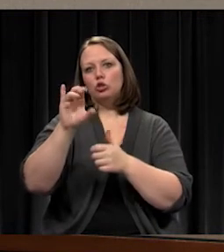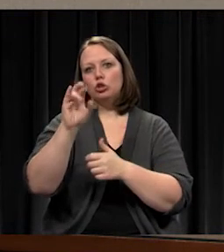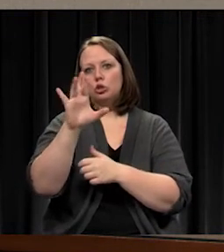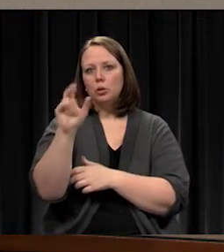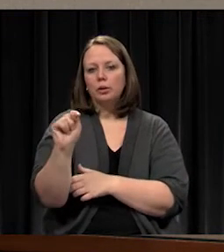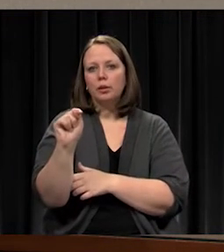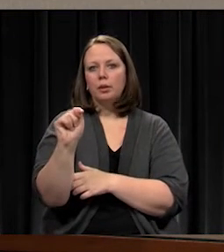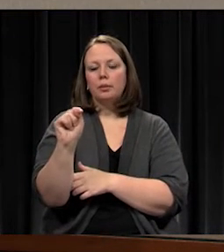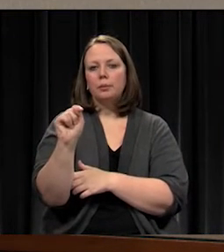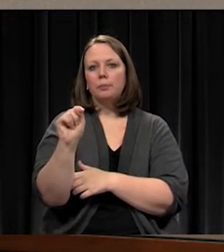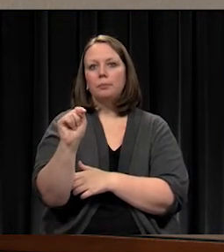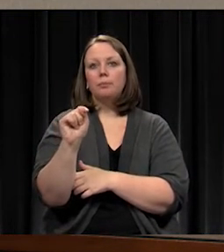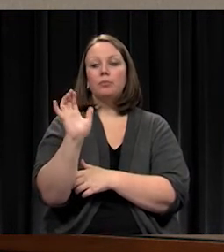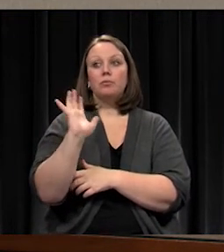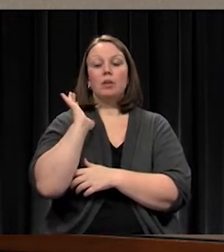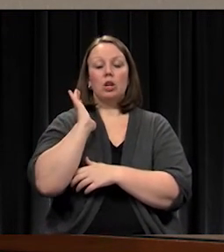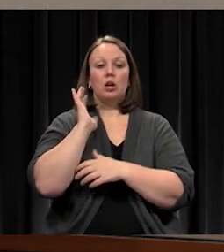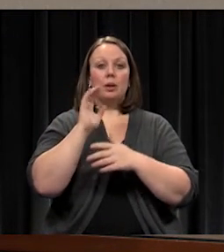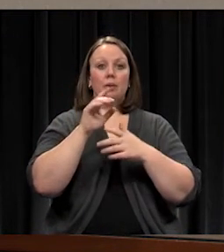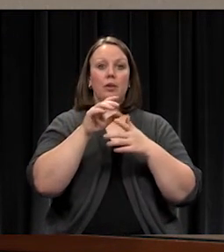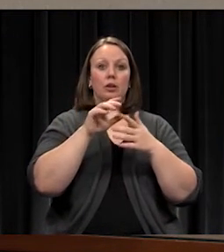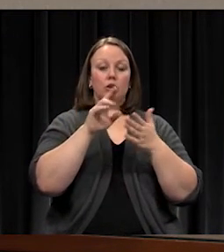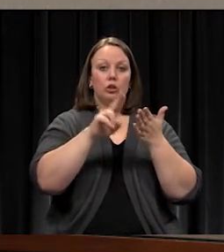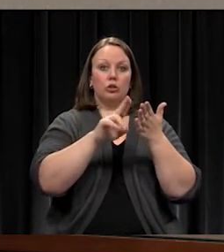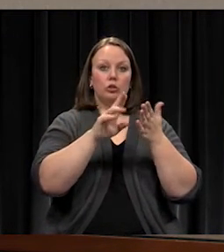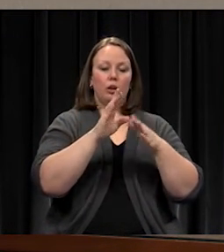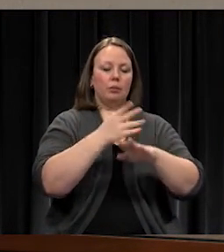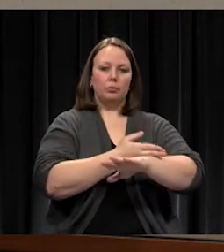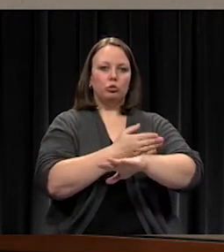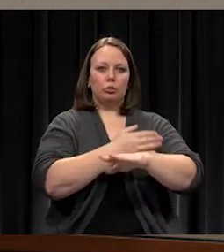that time estimated this additional electrical to be $100,000.